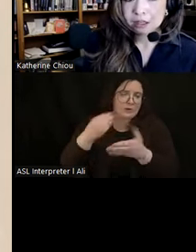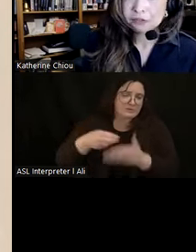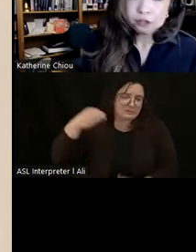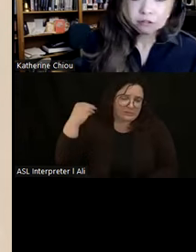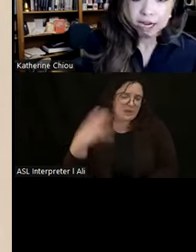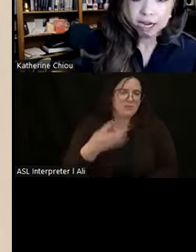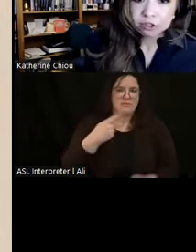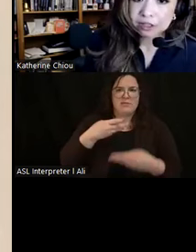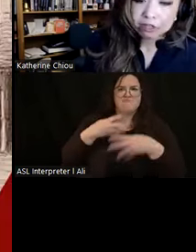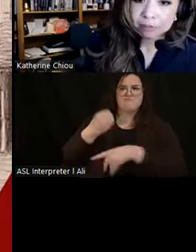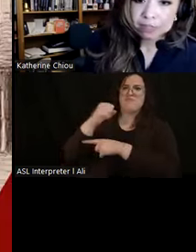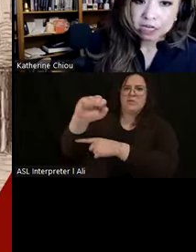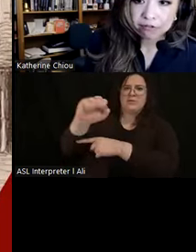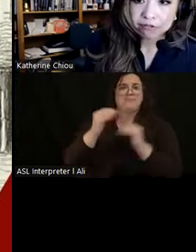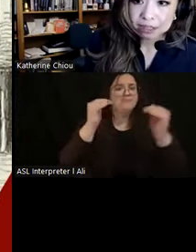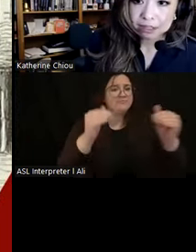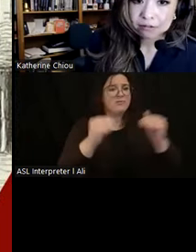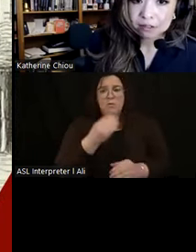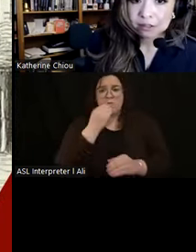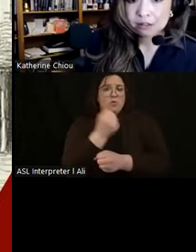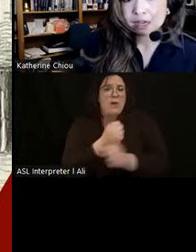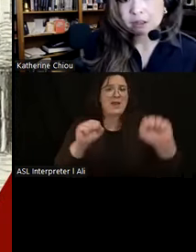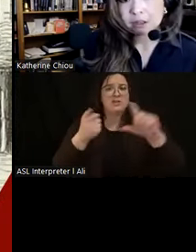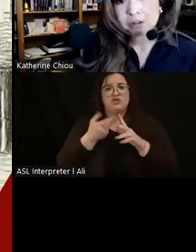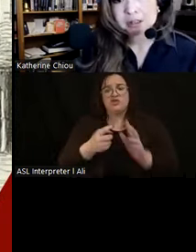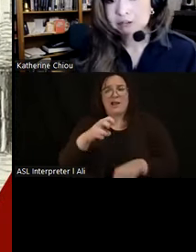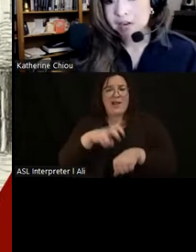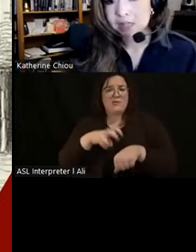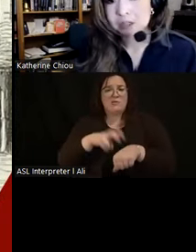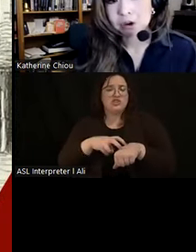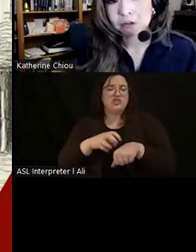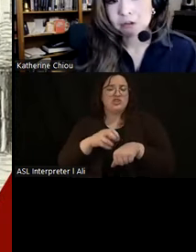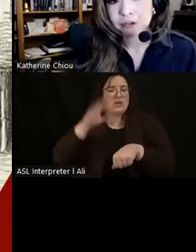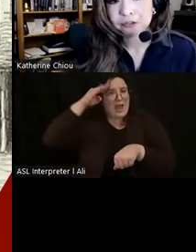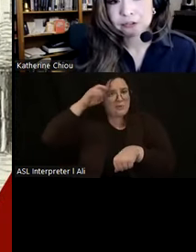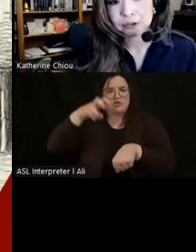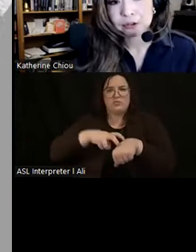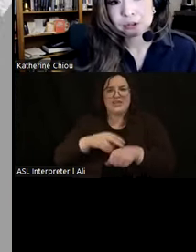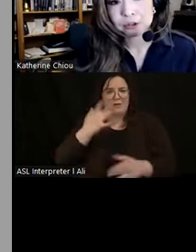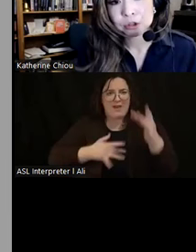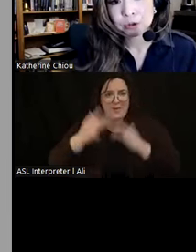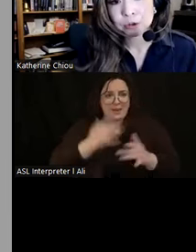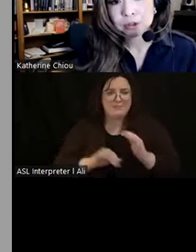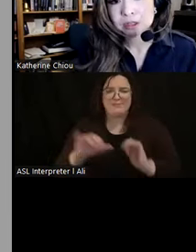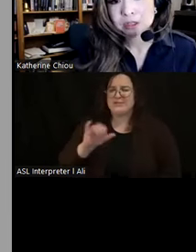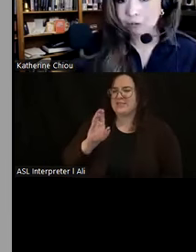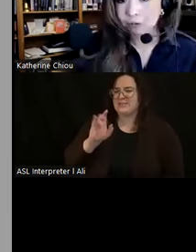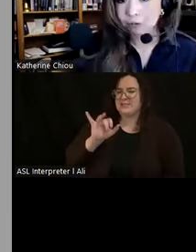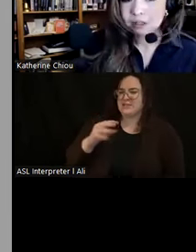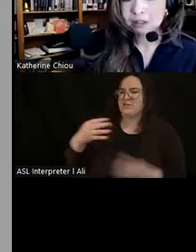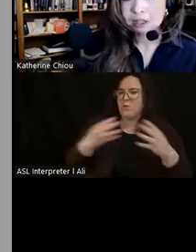The food riots during the Irish potato famine, and also the southern riots over food shortages during the Civil War.